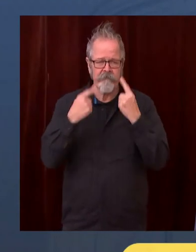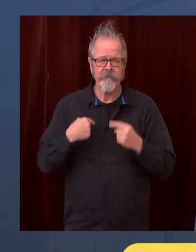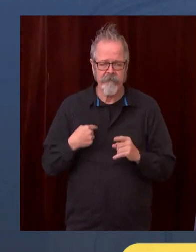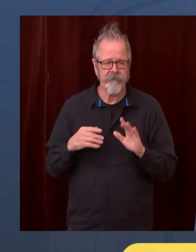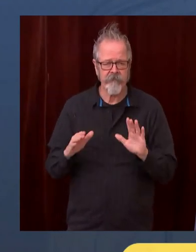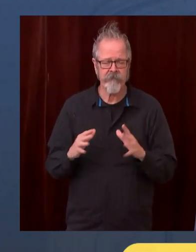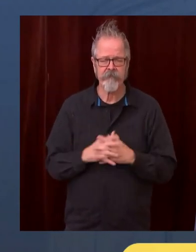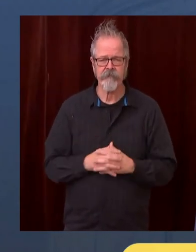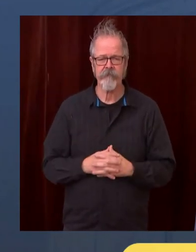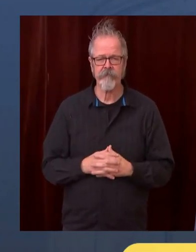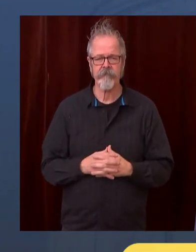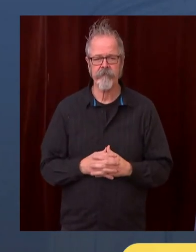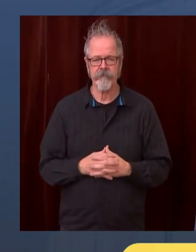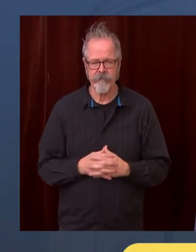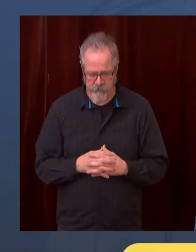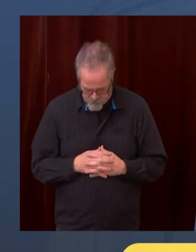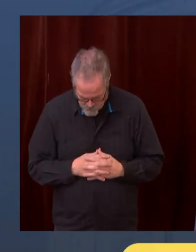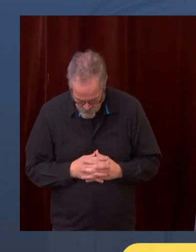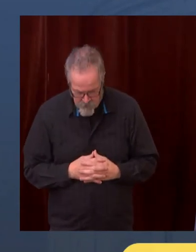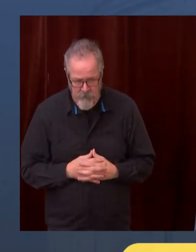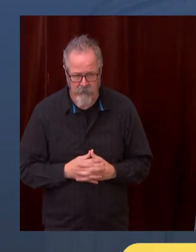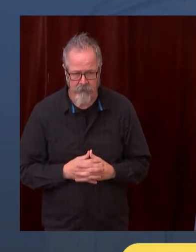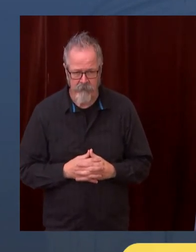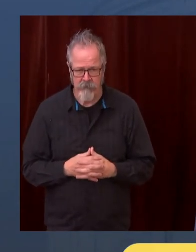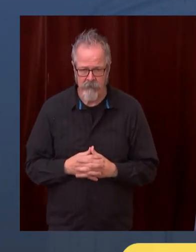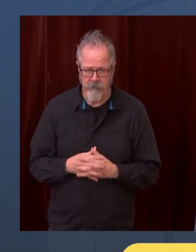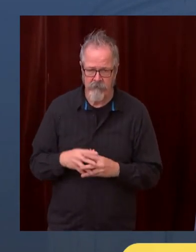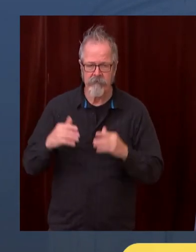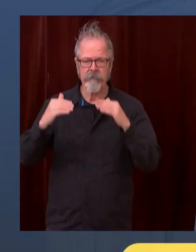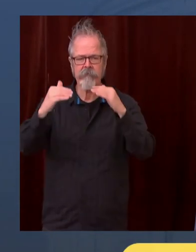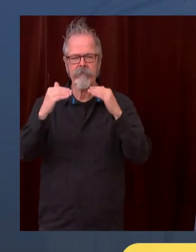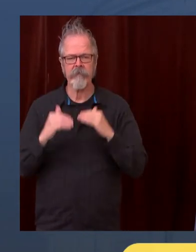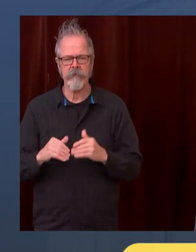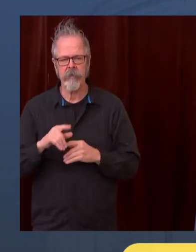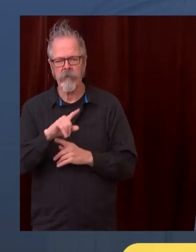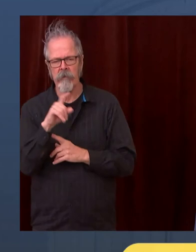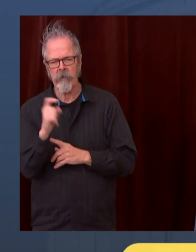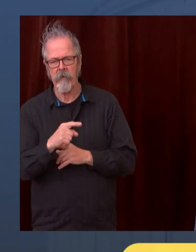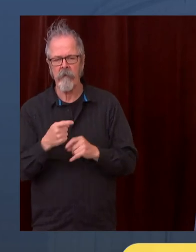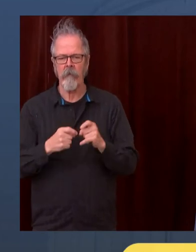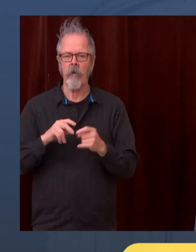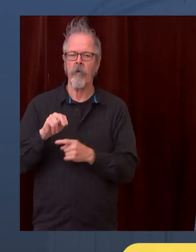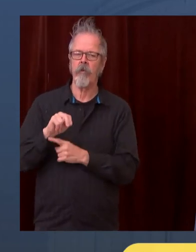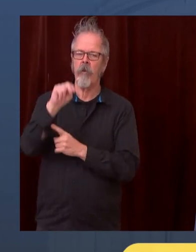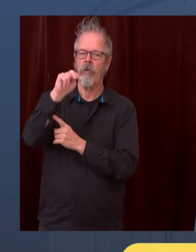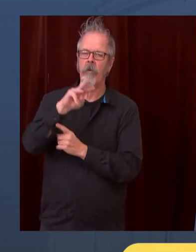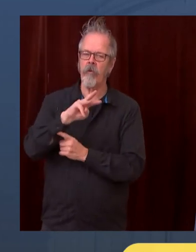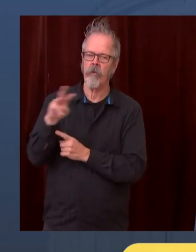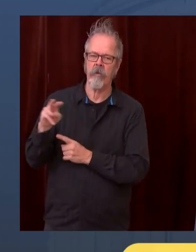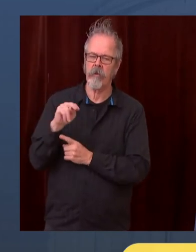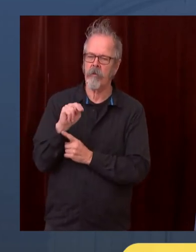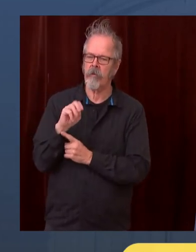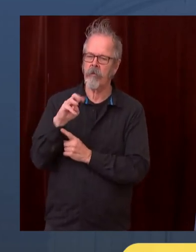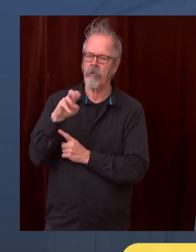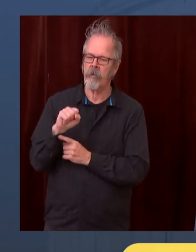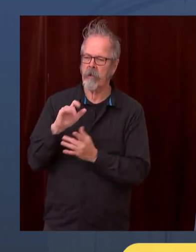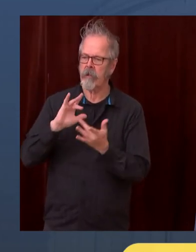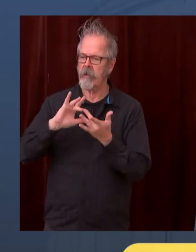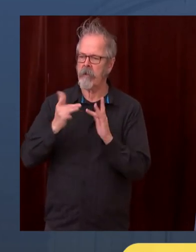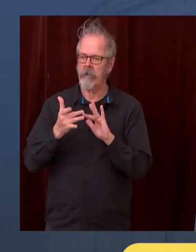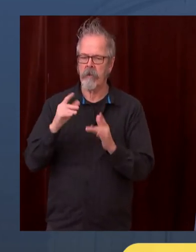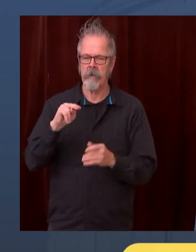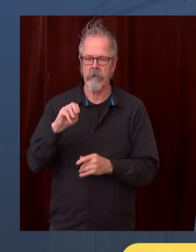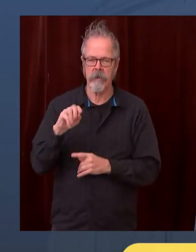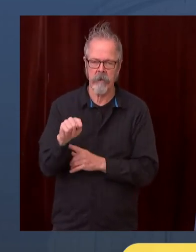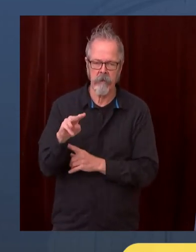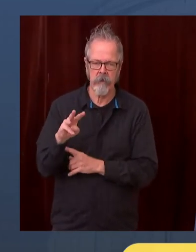Next question comes from Austin with Northwest News Network. I did have a question for the public health officials on the line